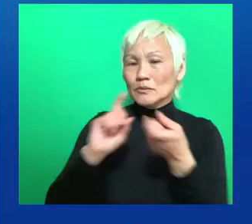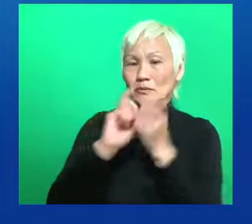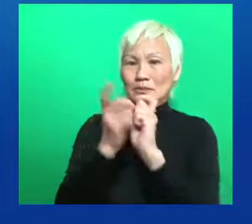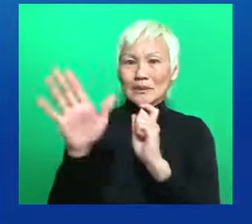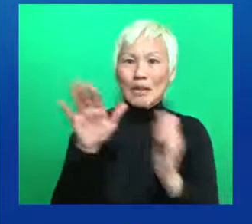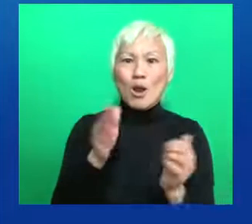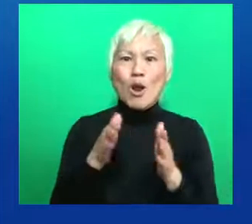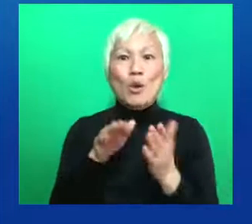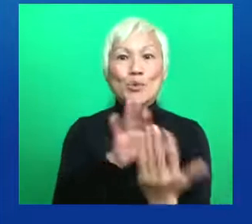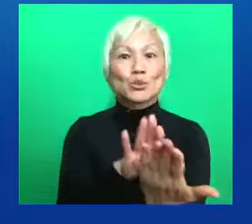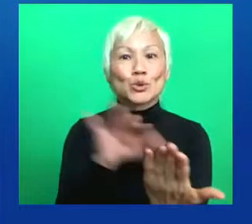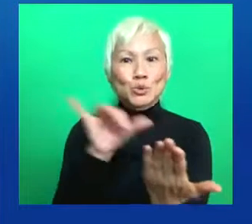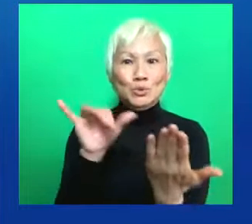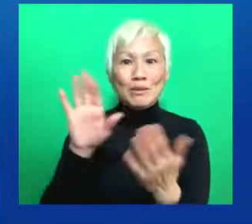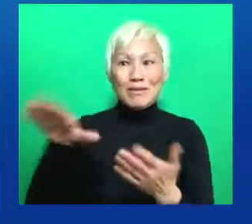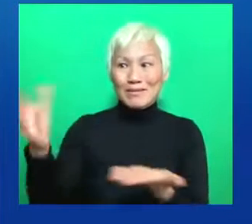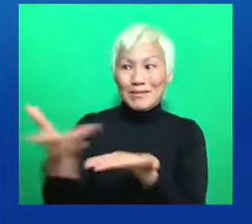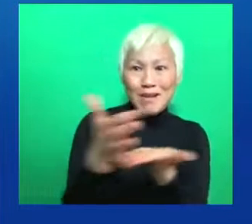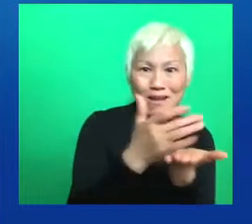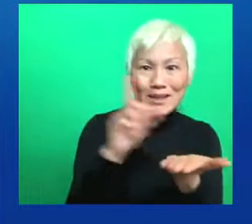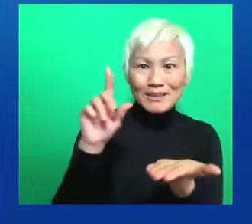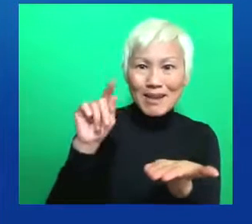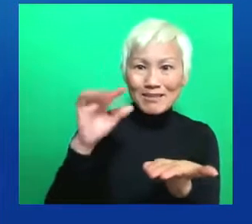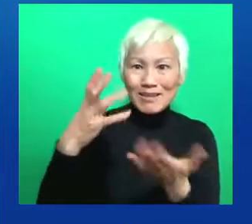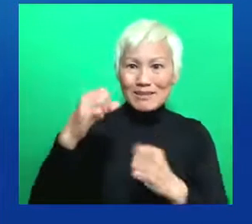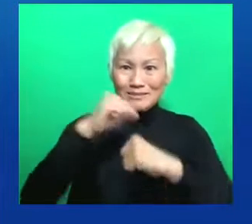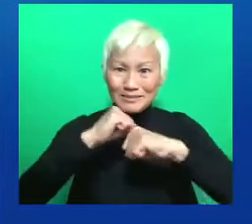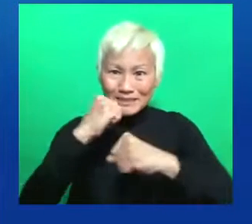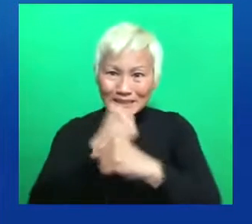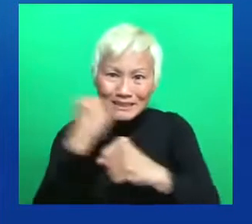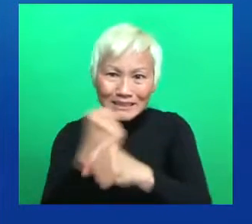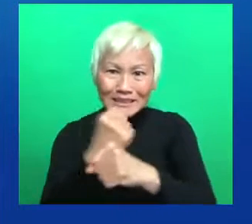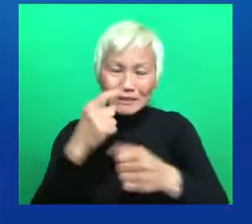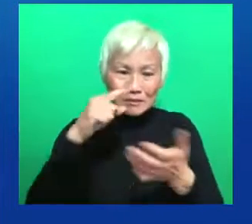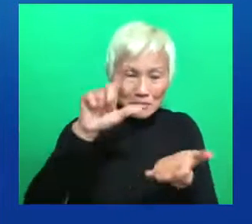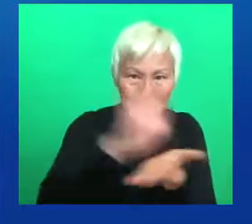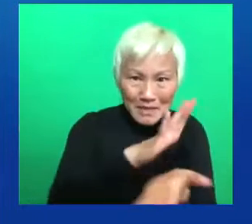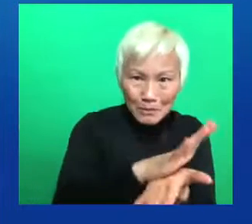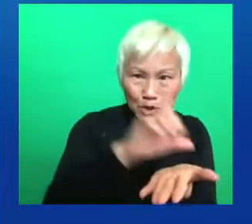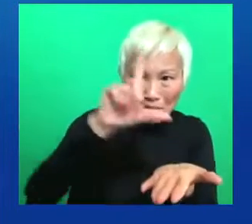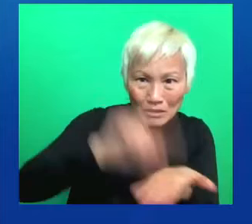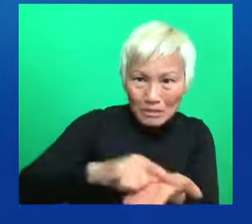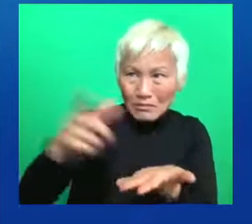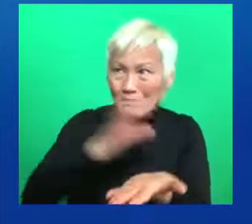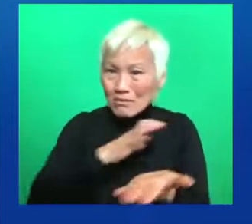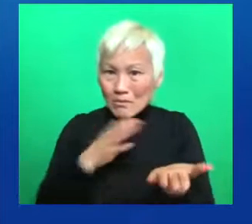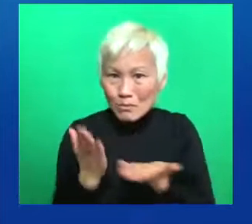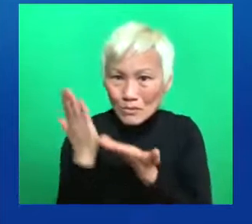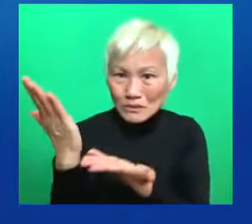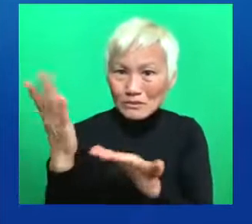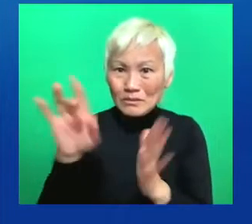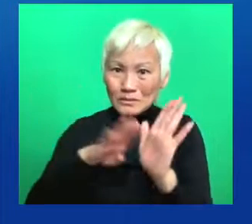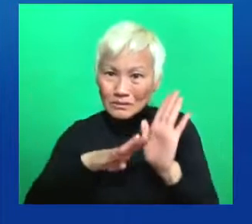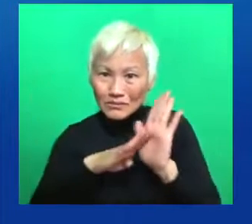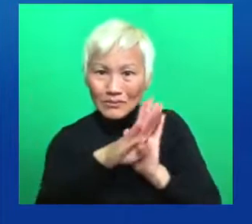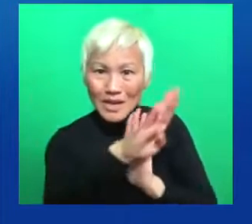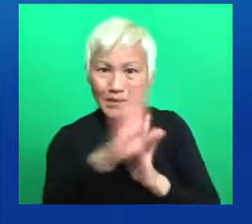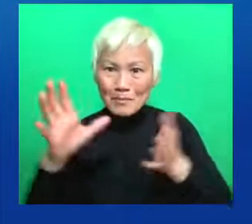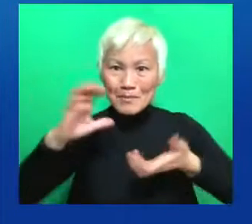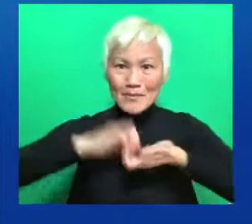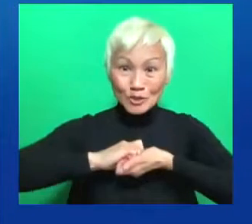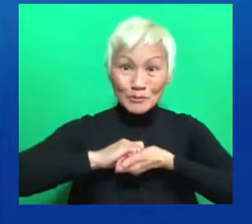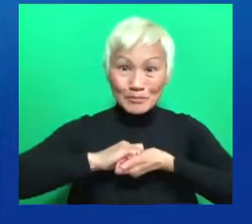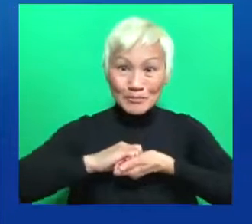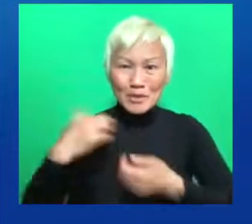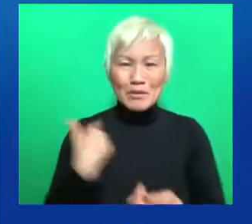must be shared with Congress to continue our meaningful partnership. Now, I serve on the Oversight and Reform Committee, and in that capacity,